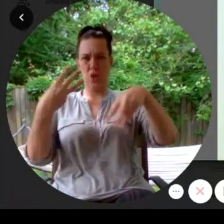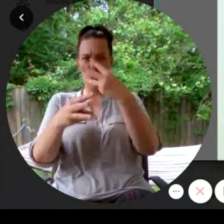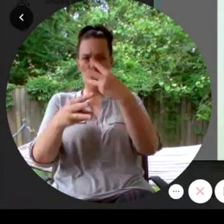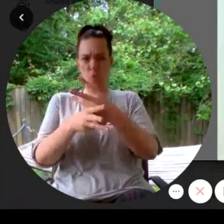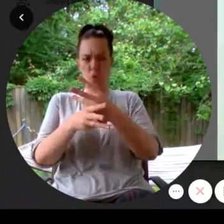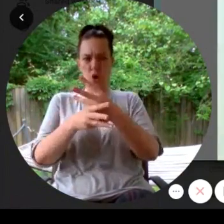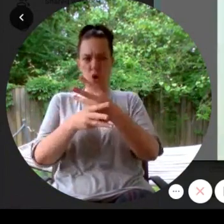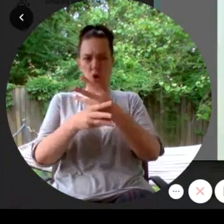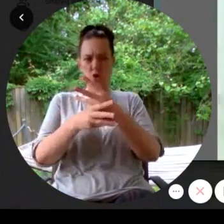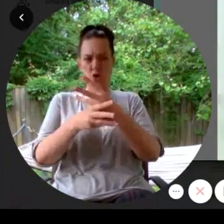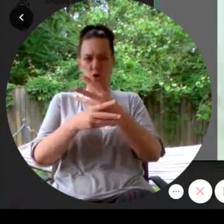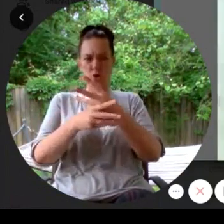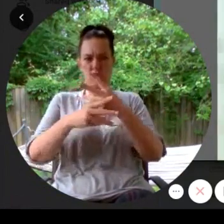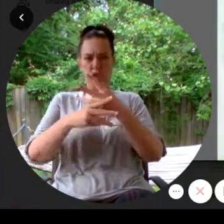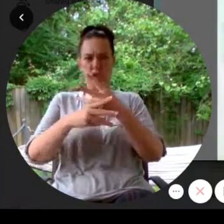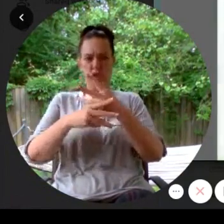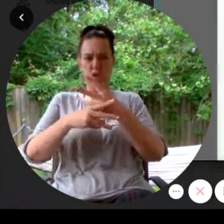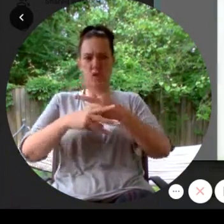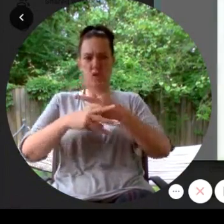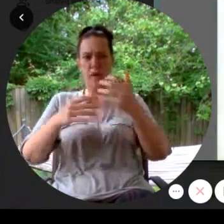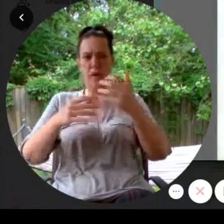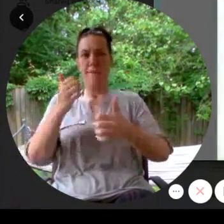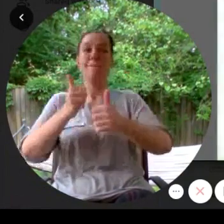Miles my friend and i are doing